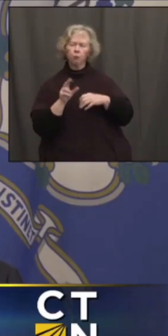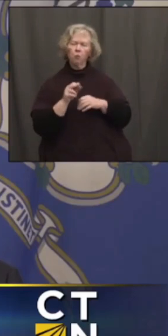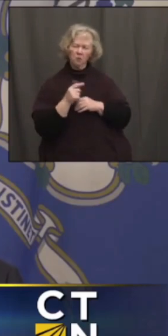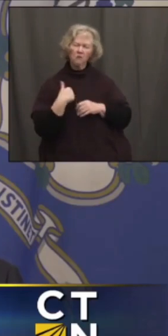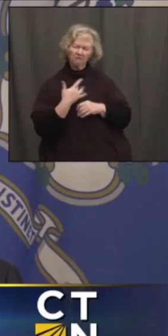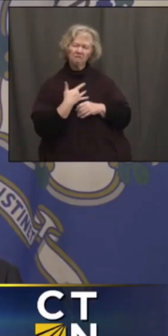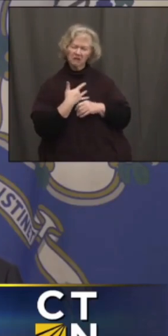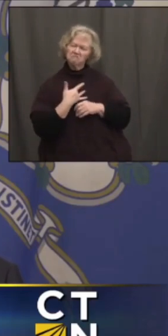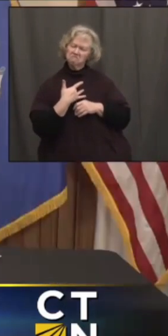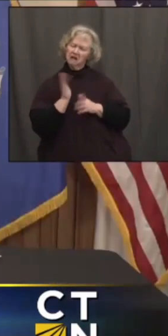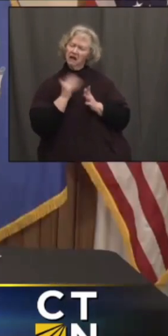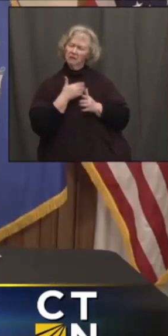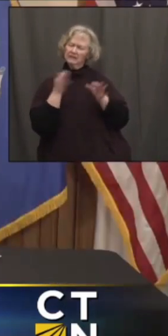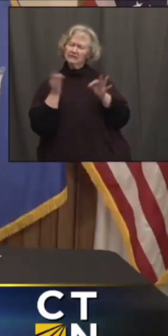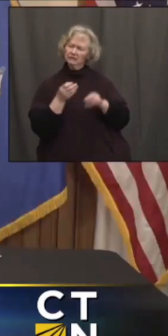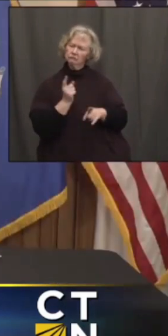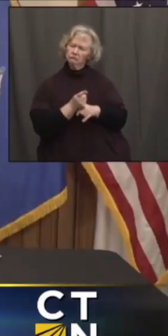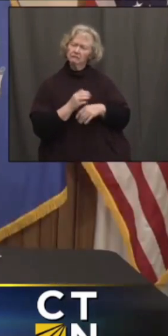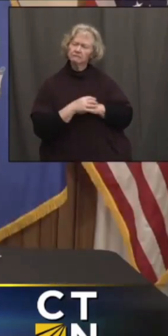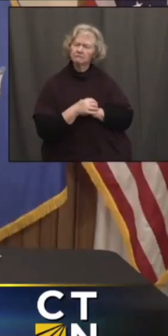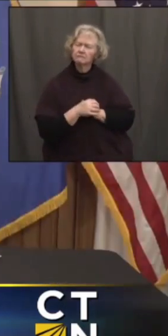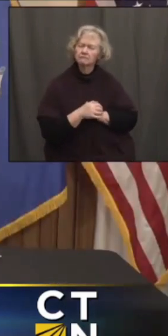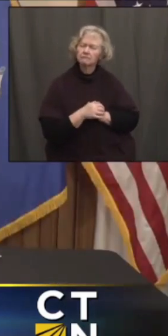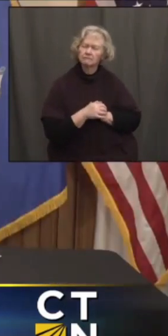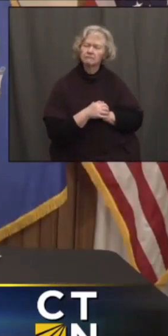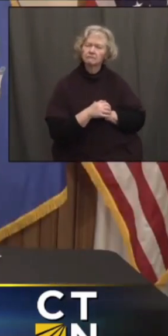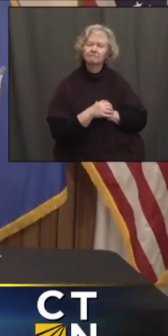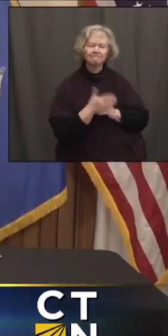we made. Okay. Thank you.